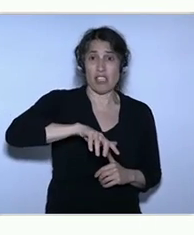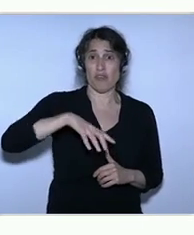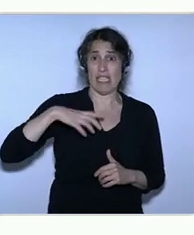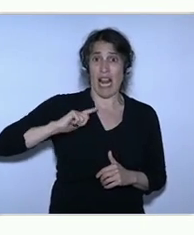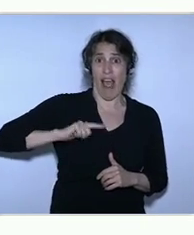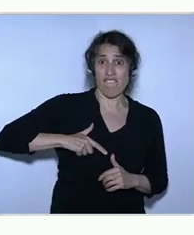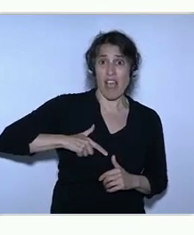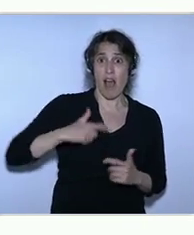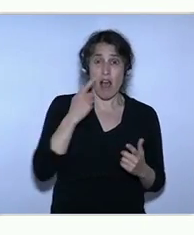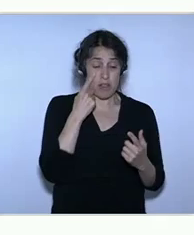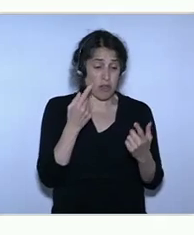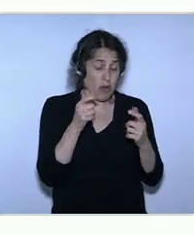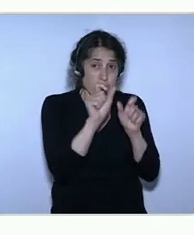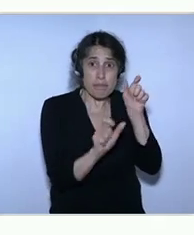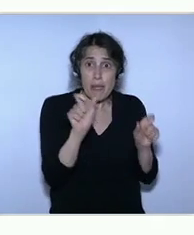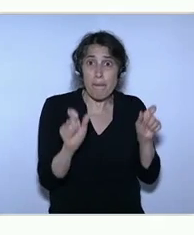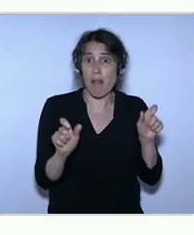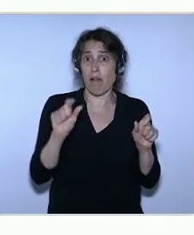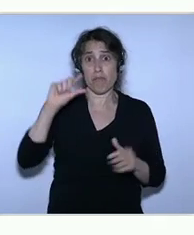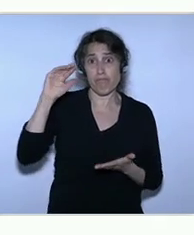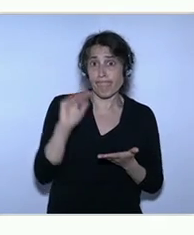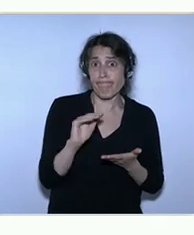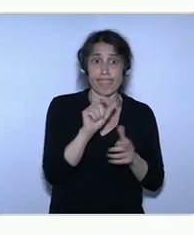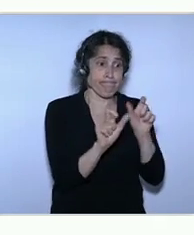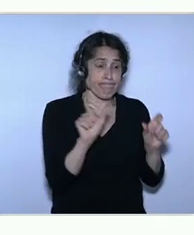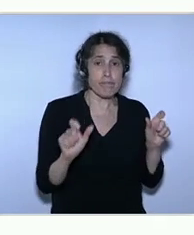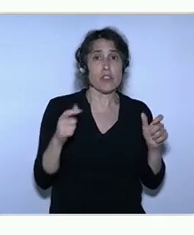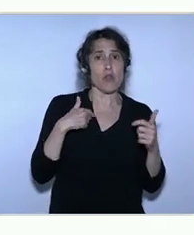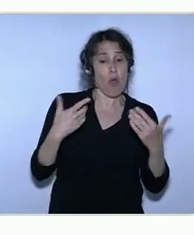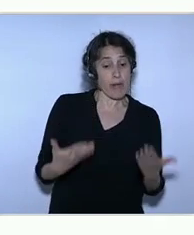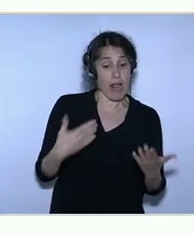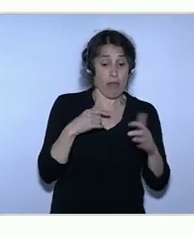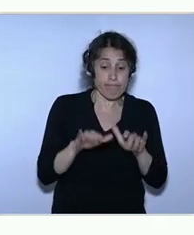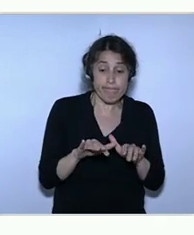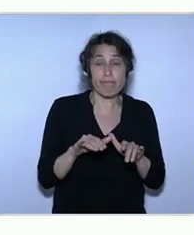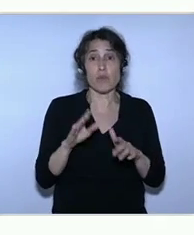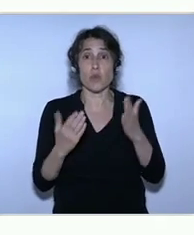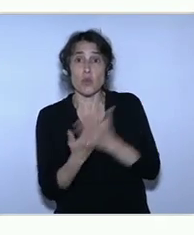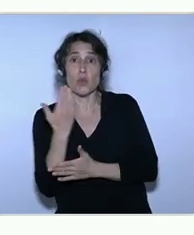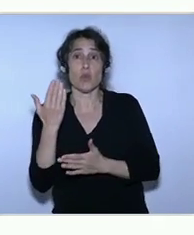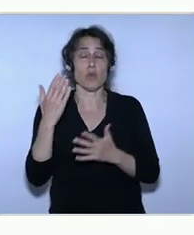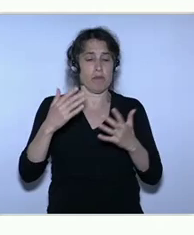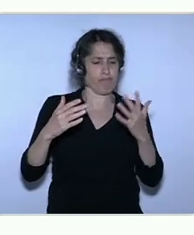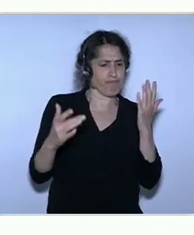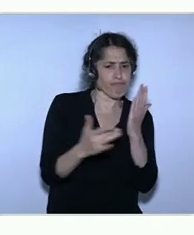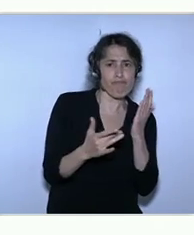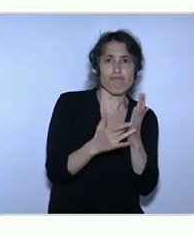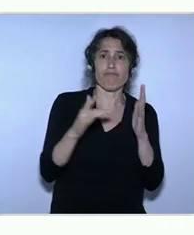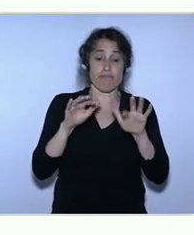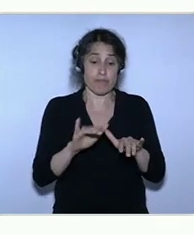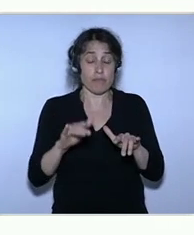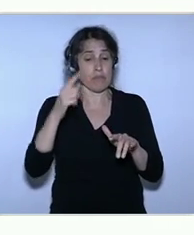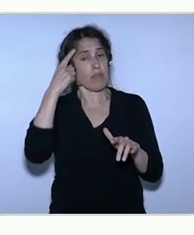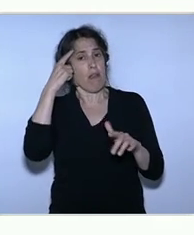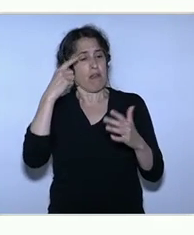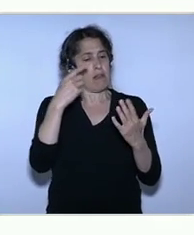and so these companies are building intellectual property here, they're they're taking their ideas and turning them into